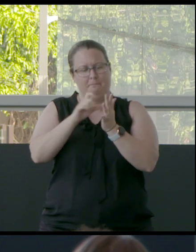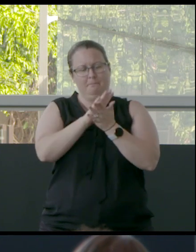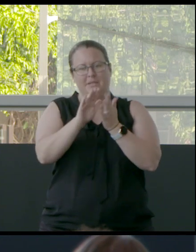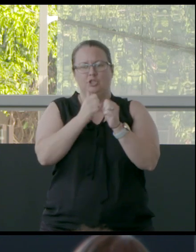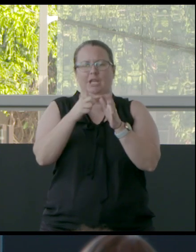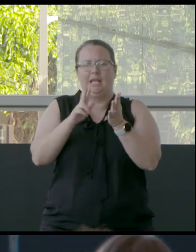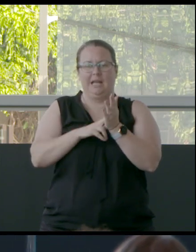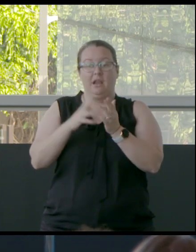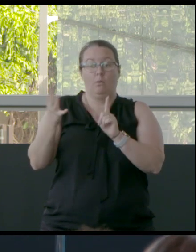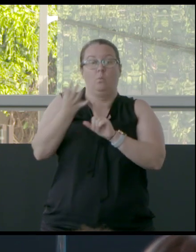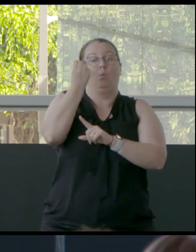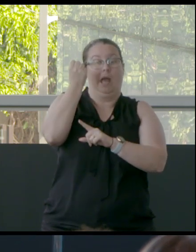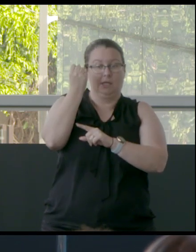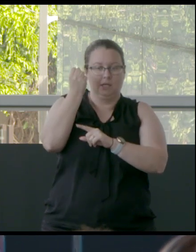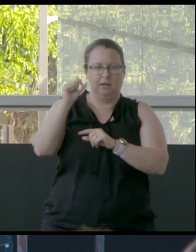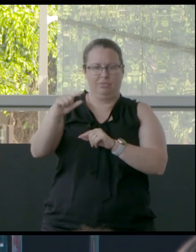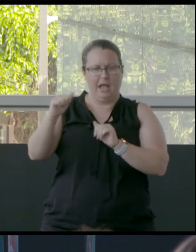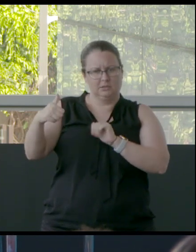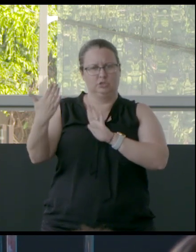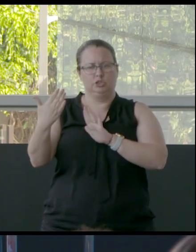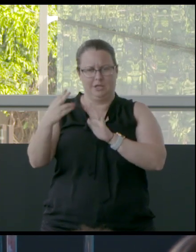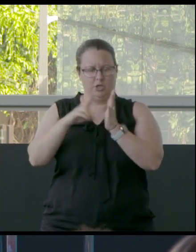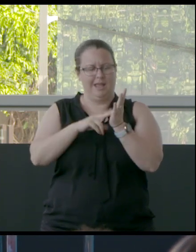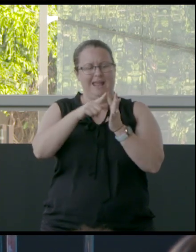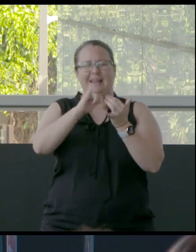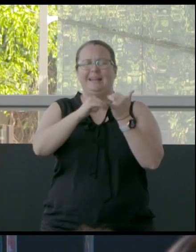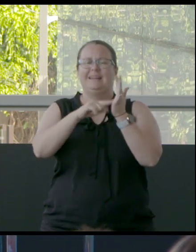recently where they were able to challenge Nestle